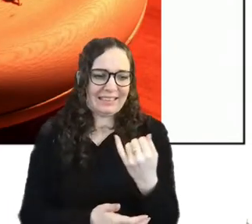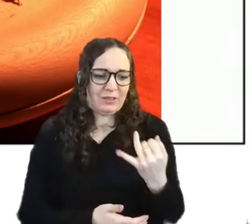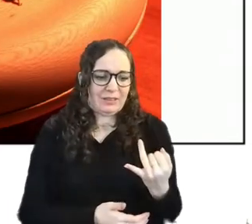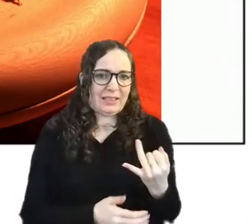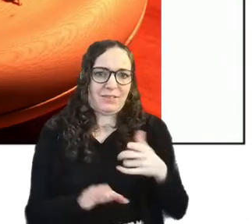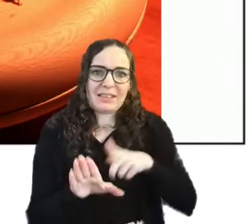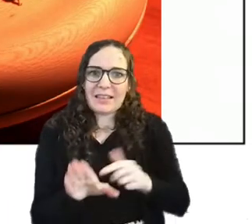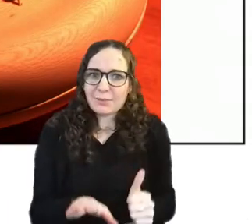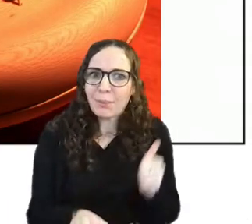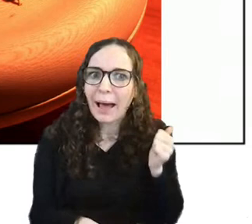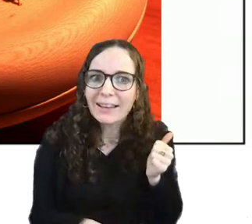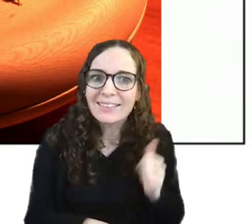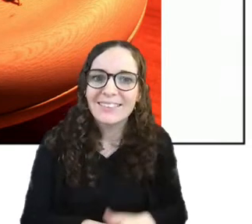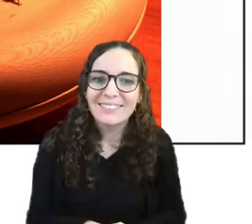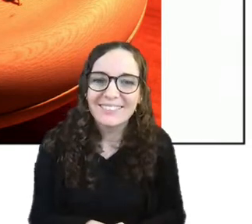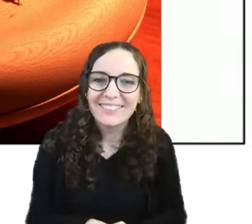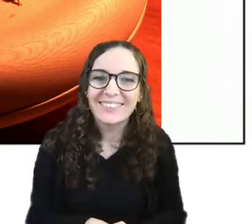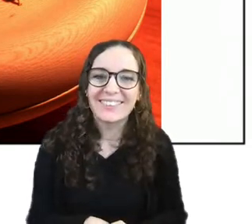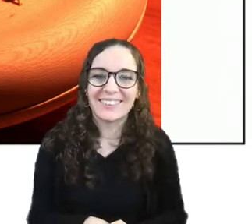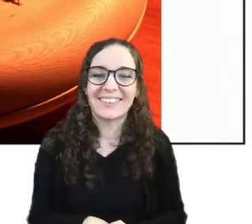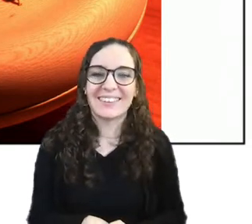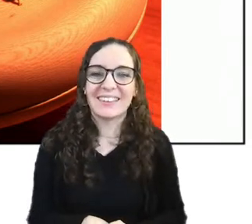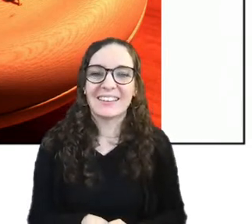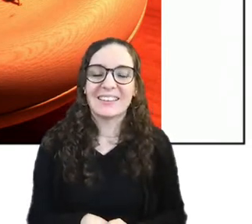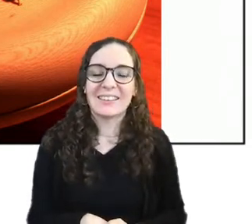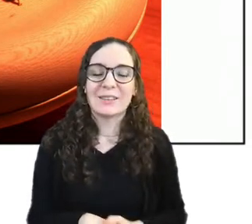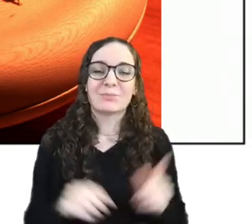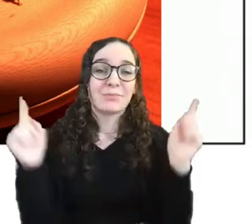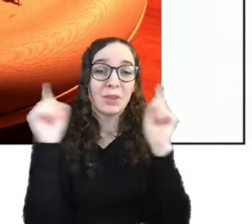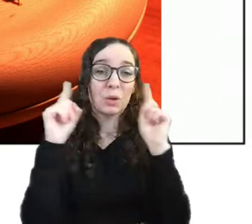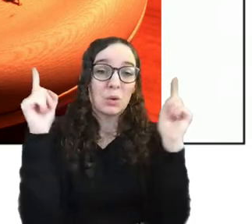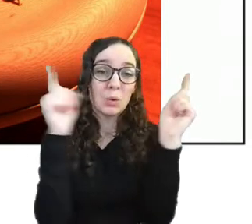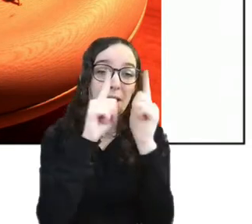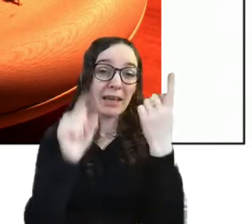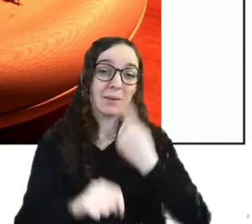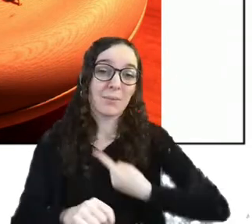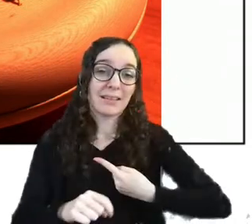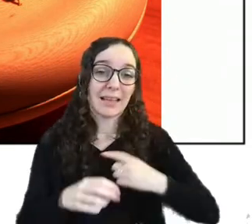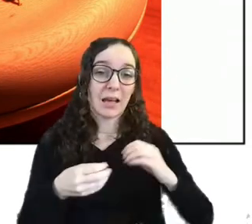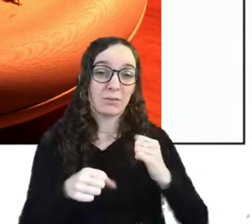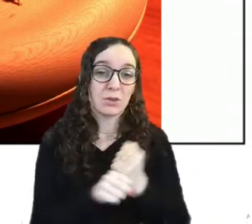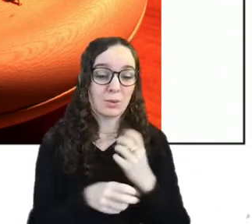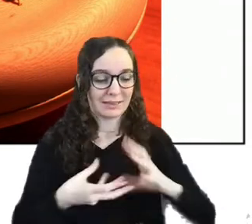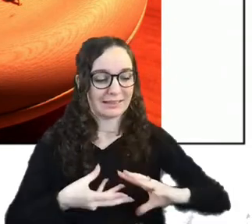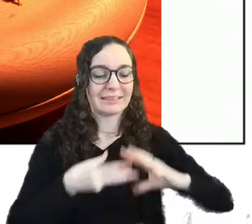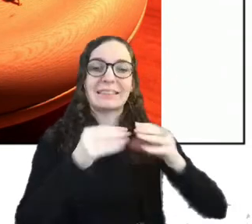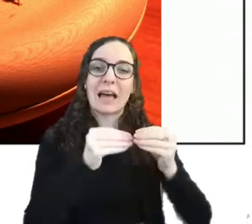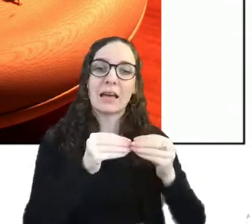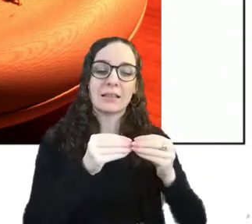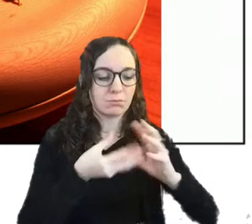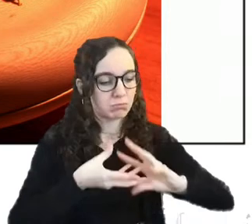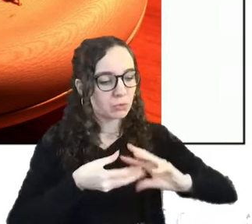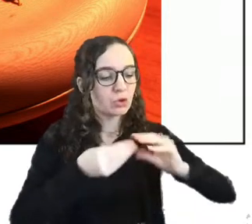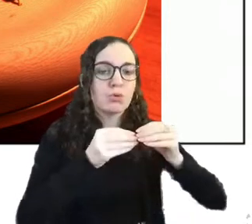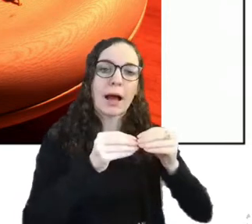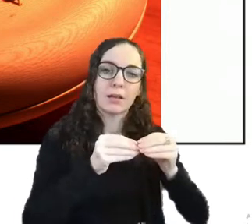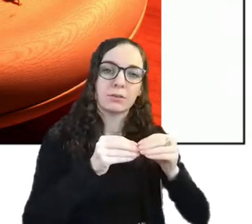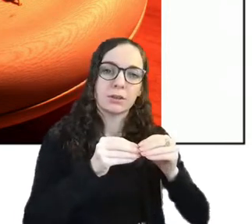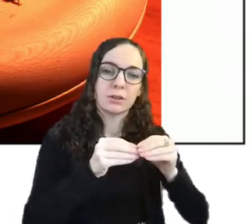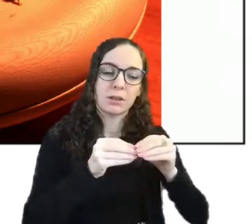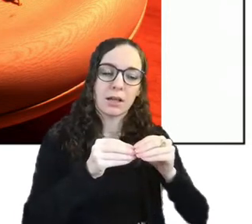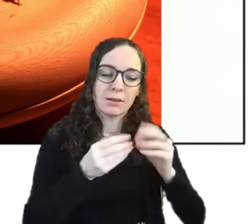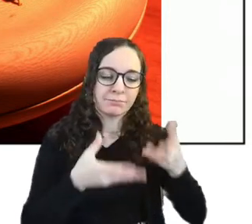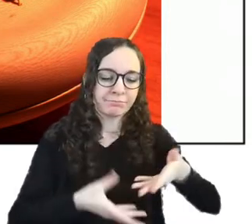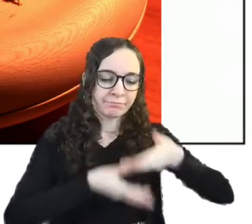so then at uni i was doing design and craft like i learned about the importance of objects and materials and i started kind of